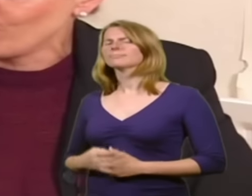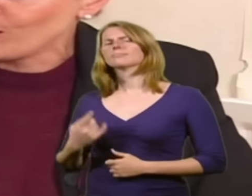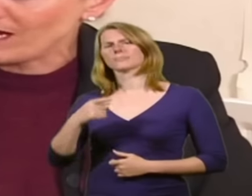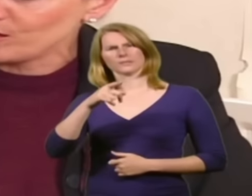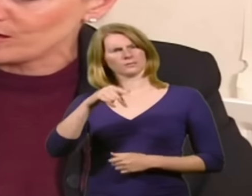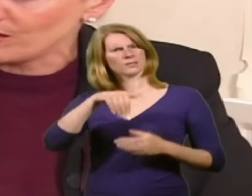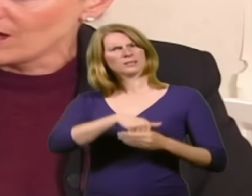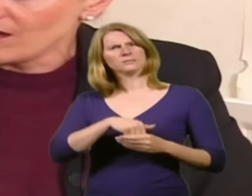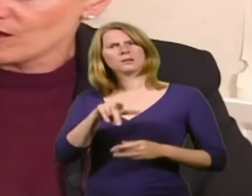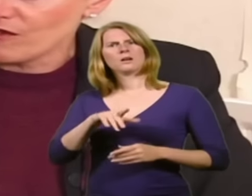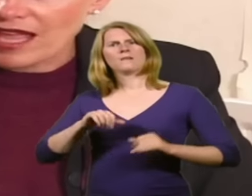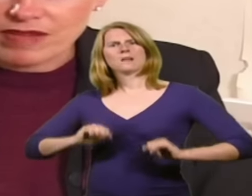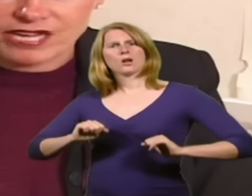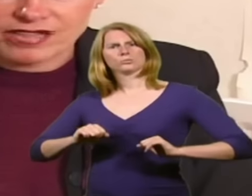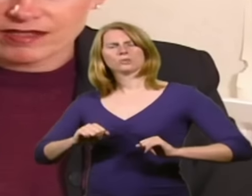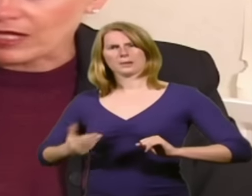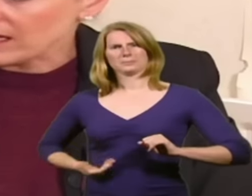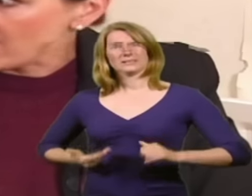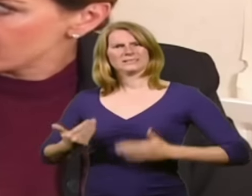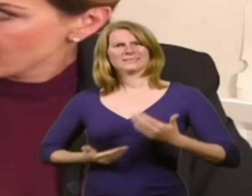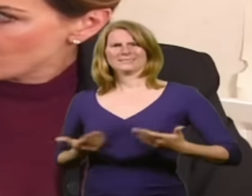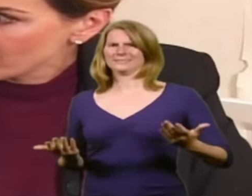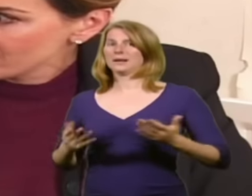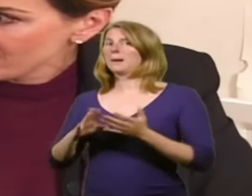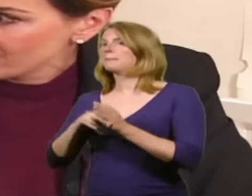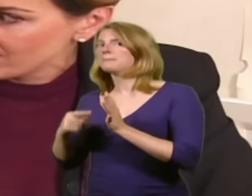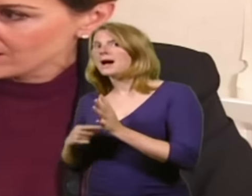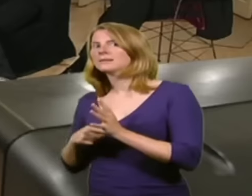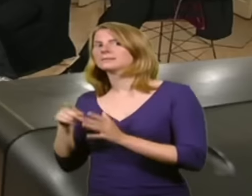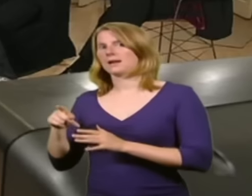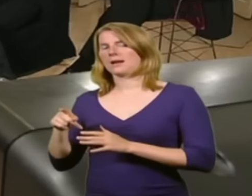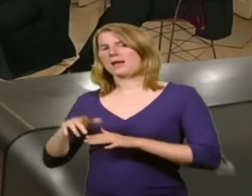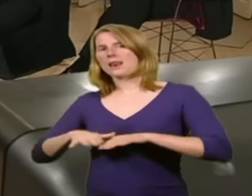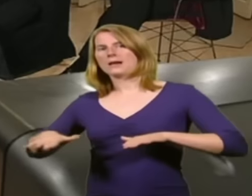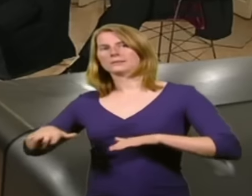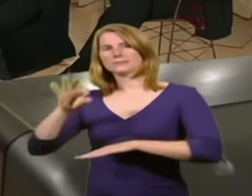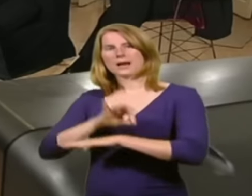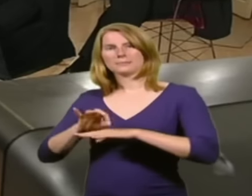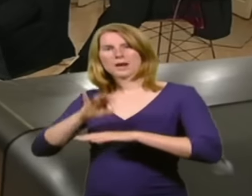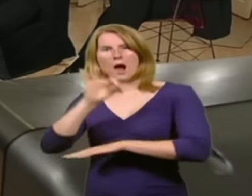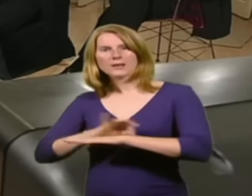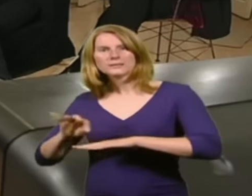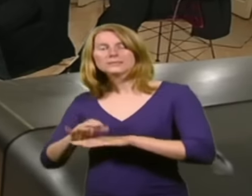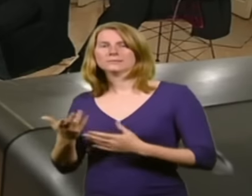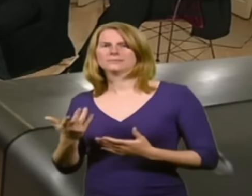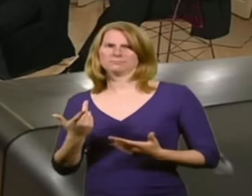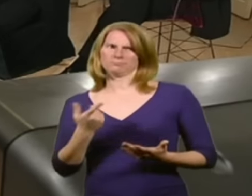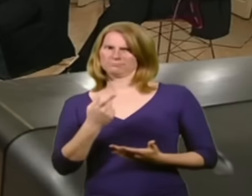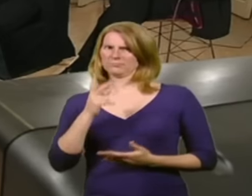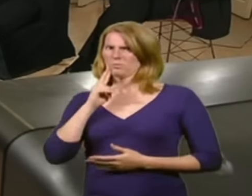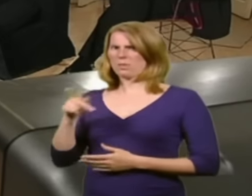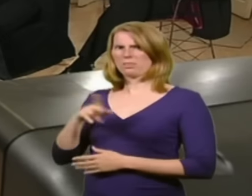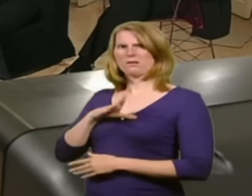business and look around you. Your flatmate is a landscape architect? Correct. I saw that garden. You could have fooled me.